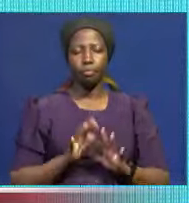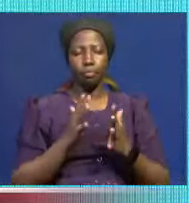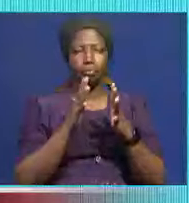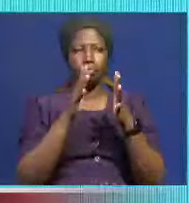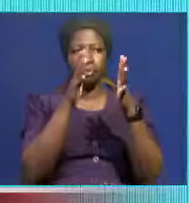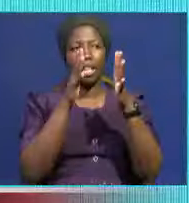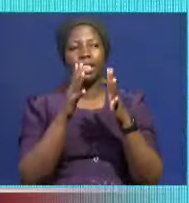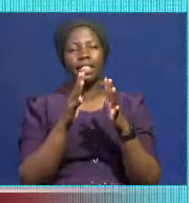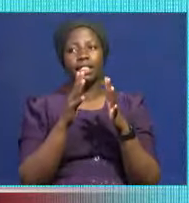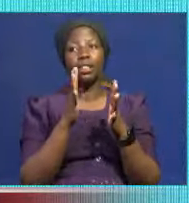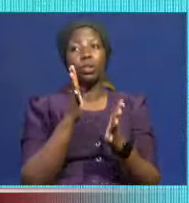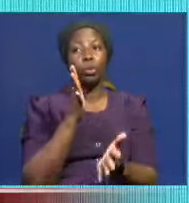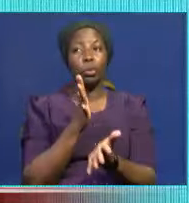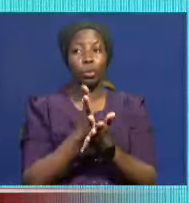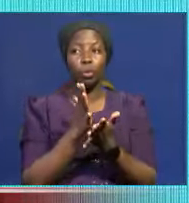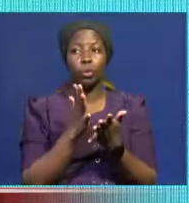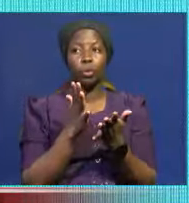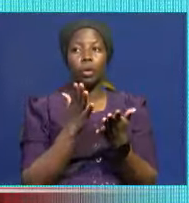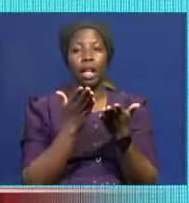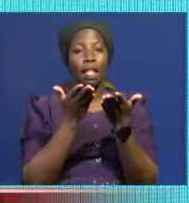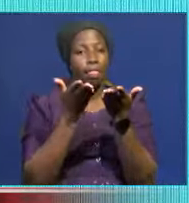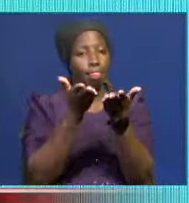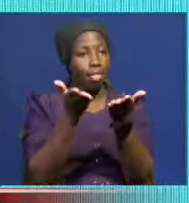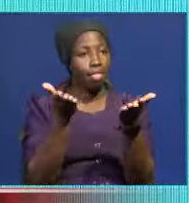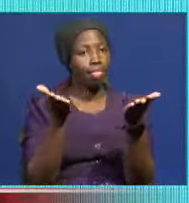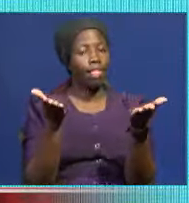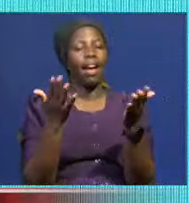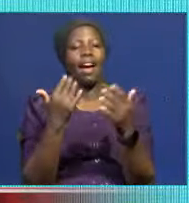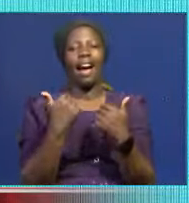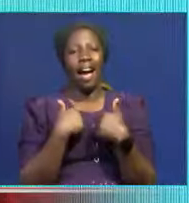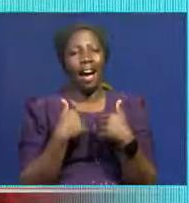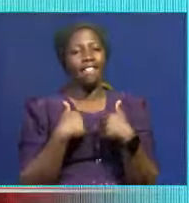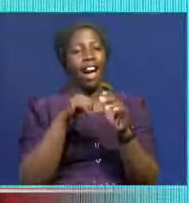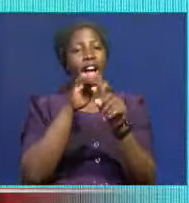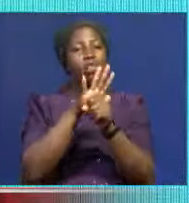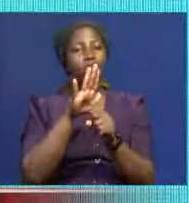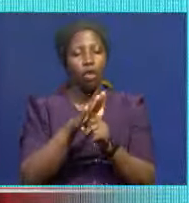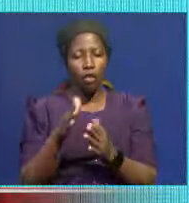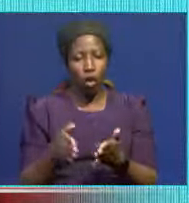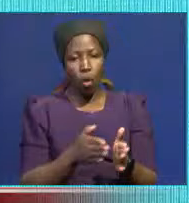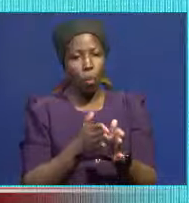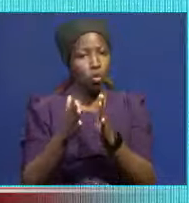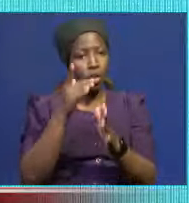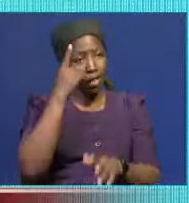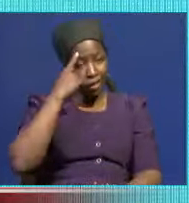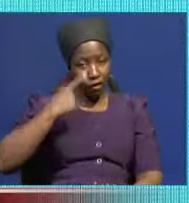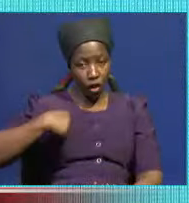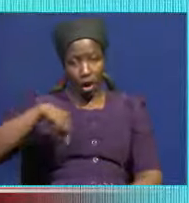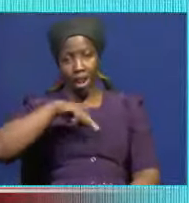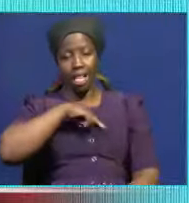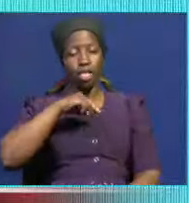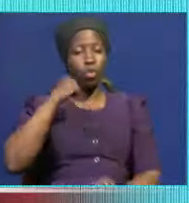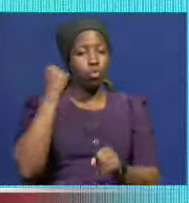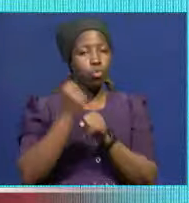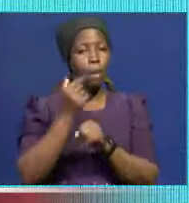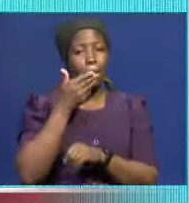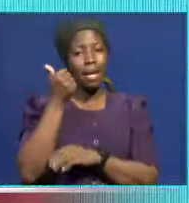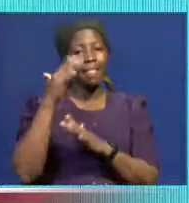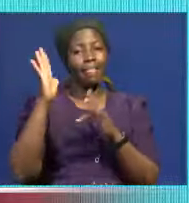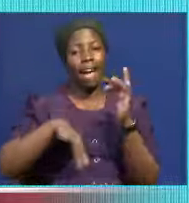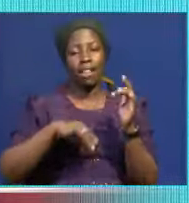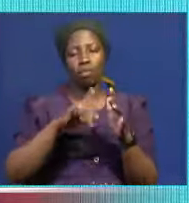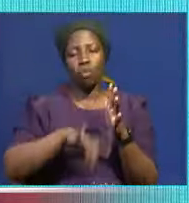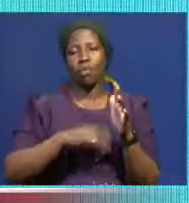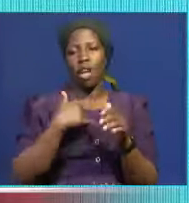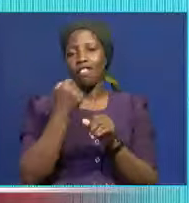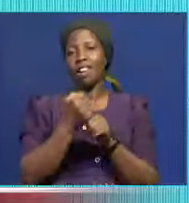There is a lot of room for us to do better than we have done.